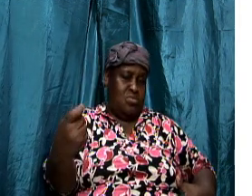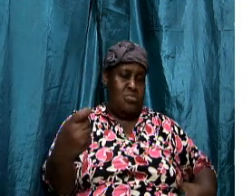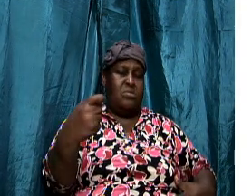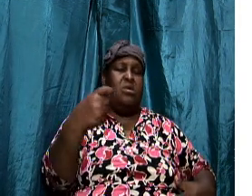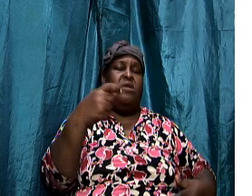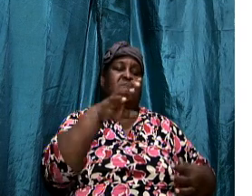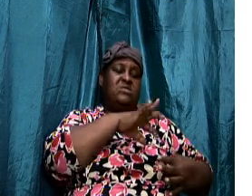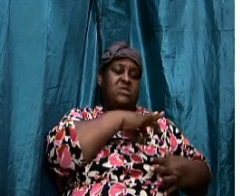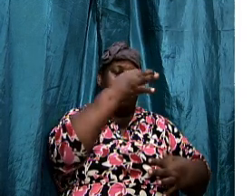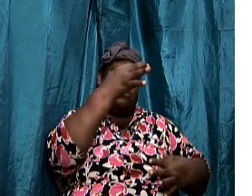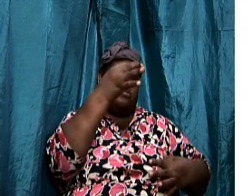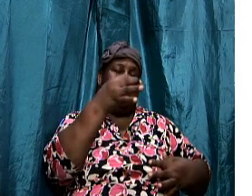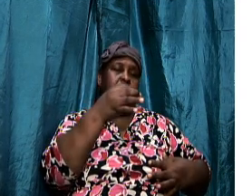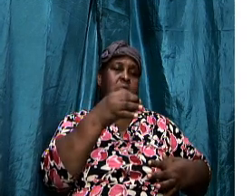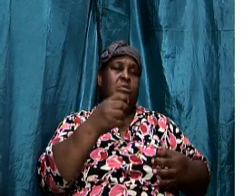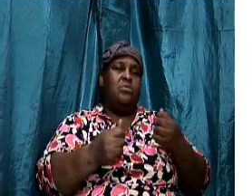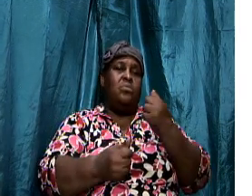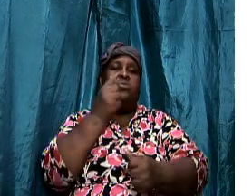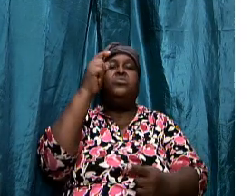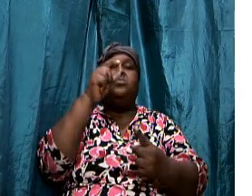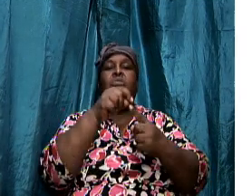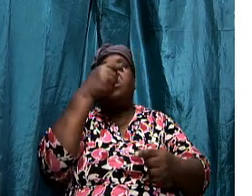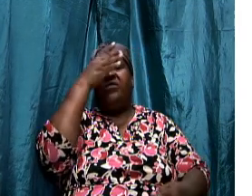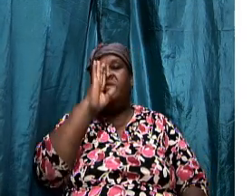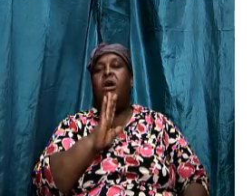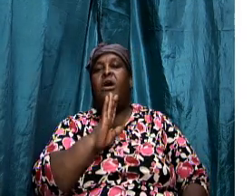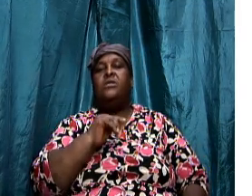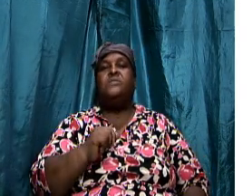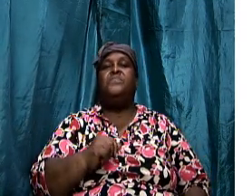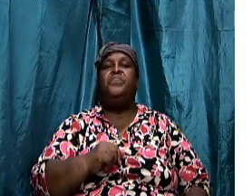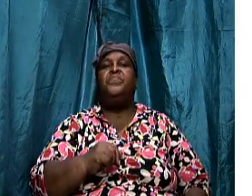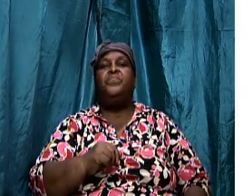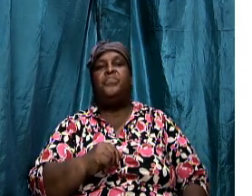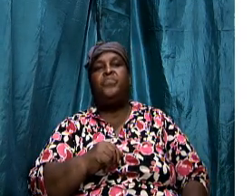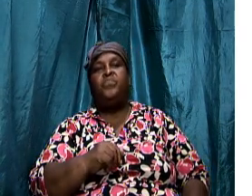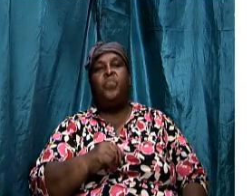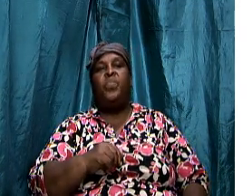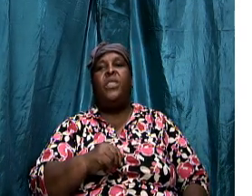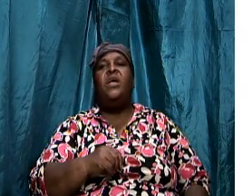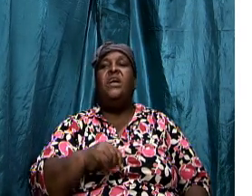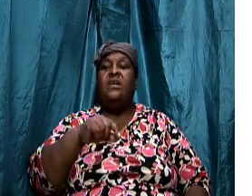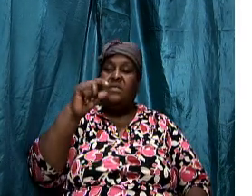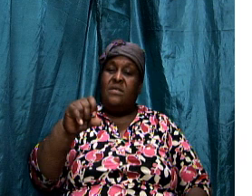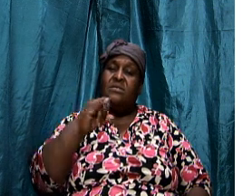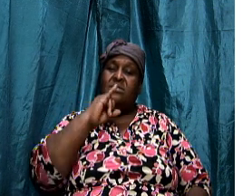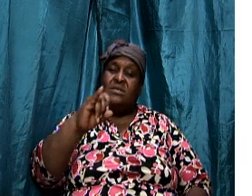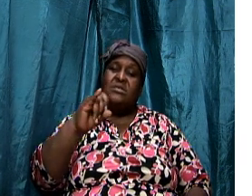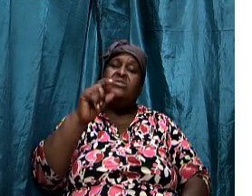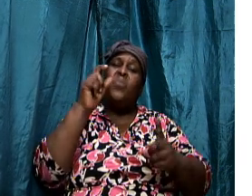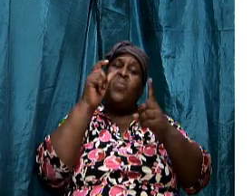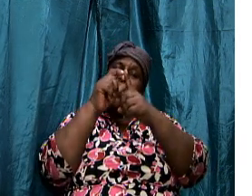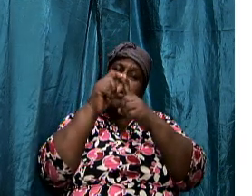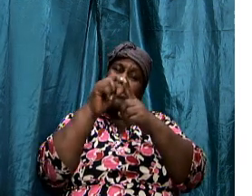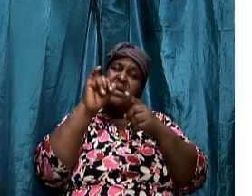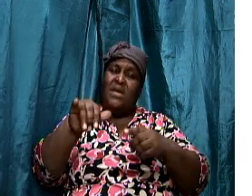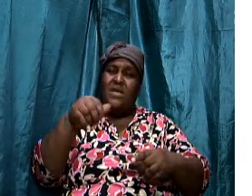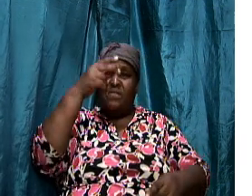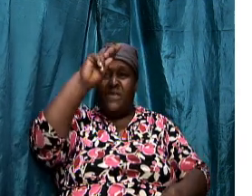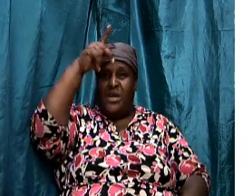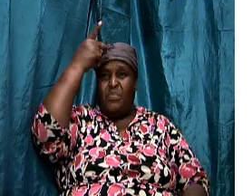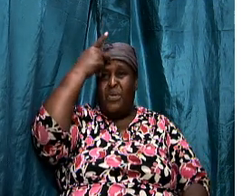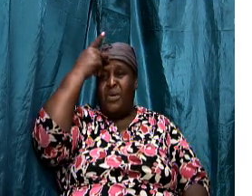Now, listen to this. This is the literal word that Paul